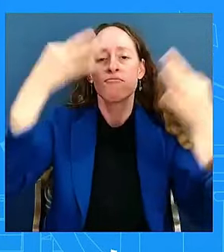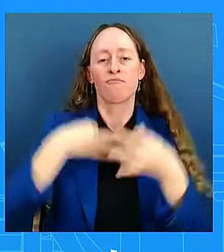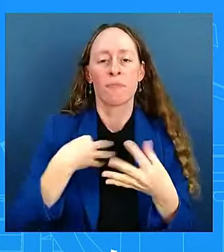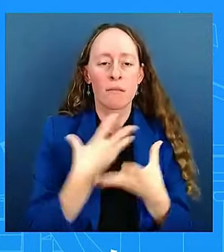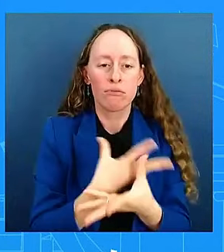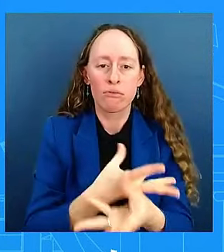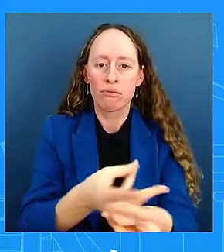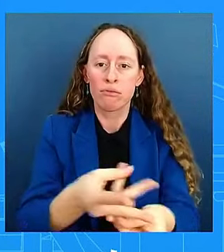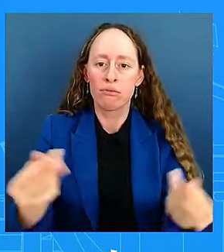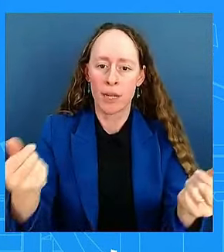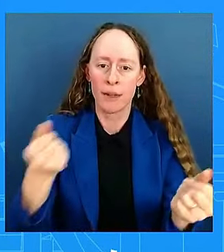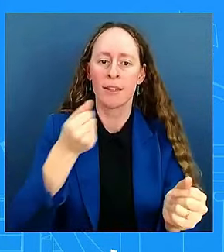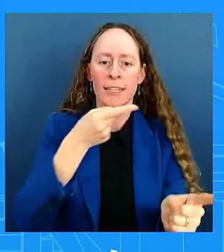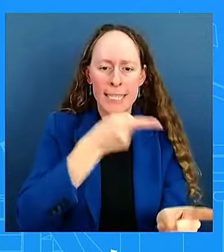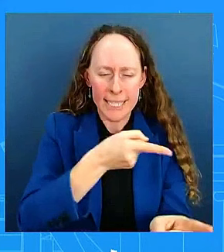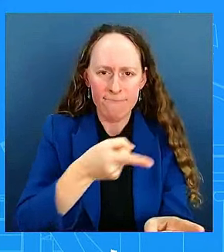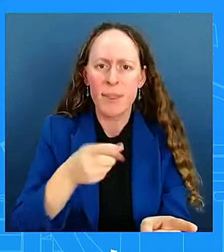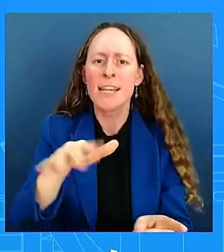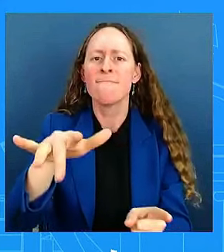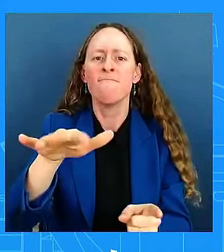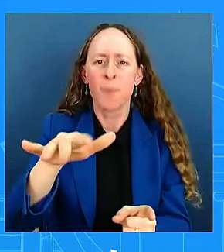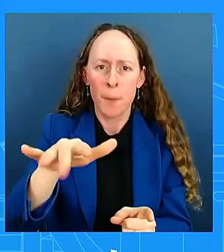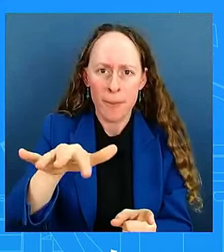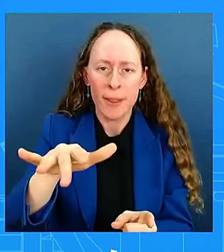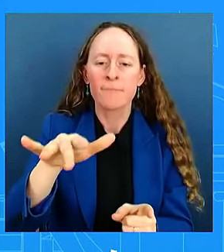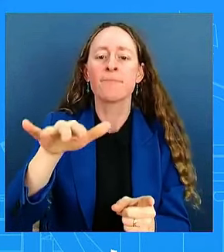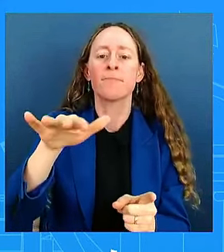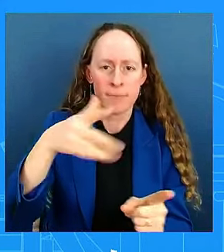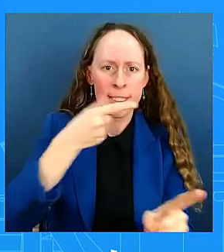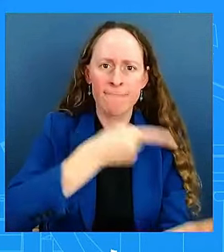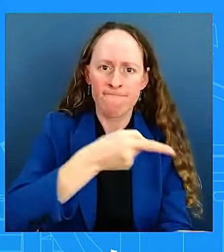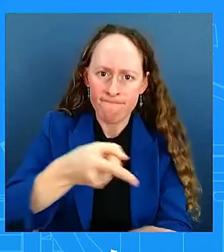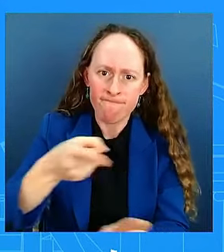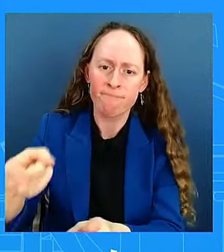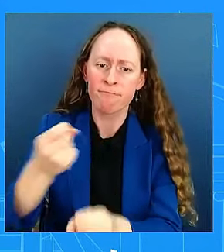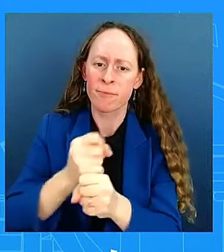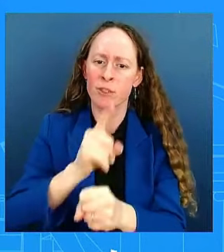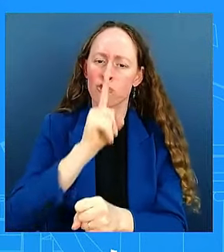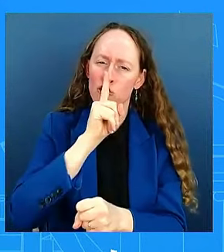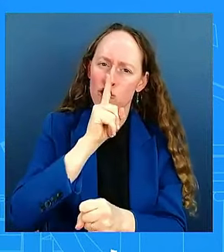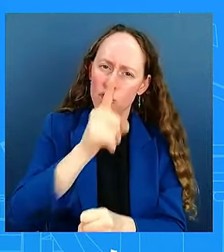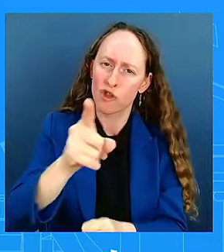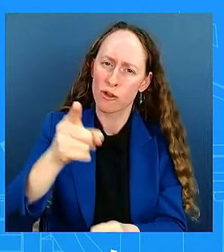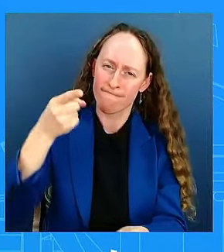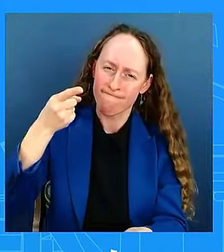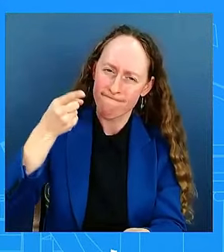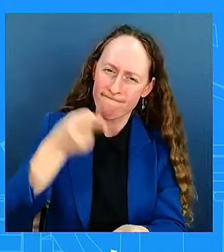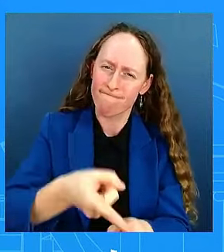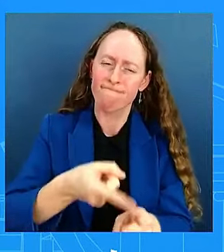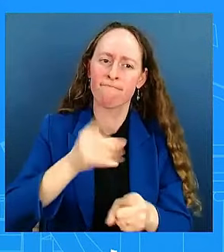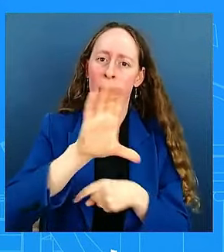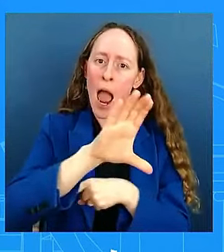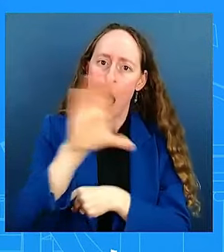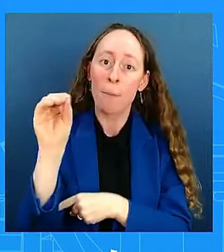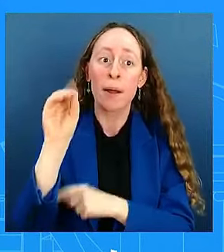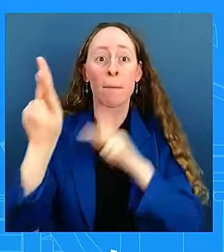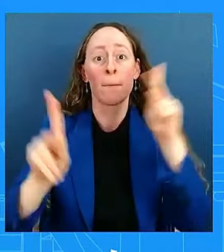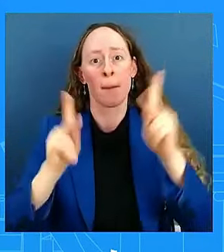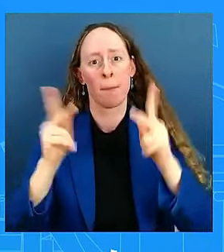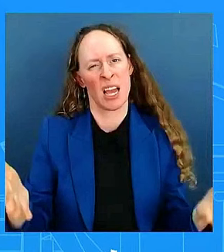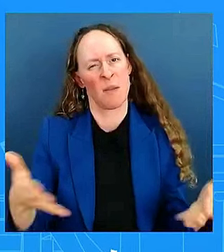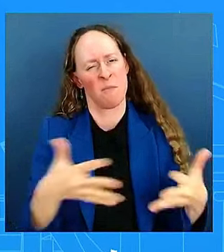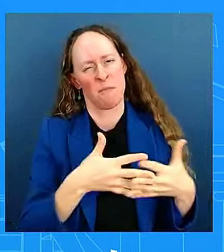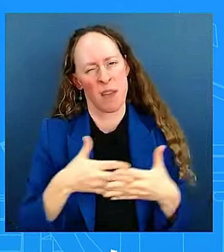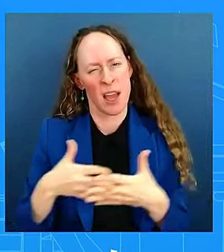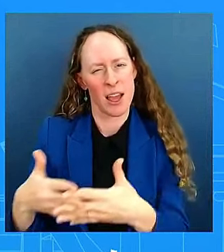hiring American workers and using American products. We were told it wasn't going to be — I — we were told that was going to be a big